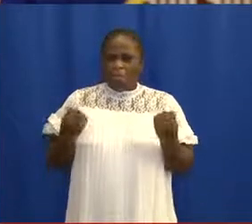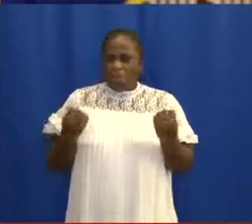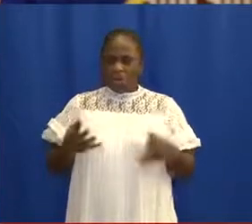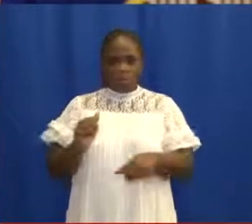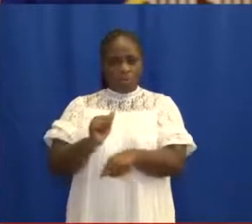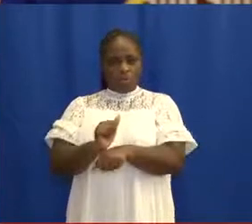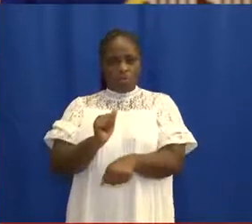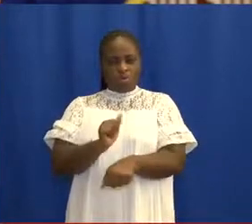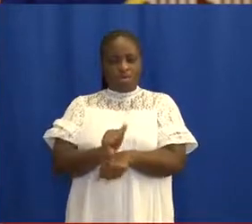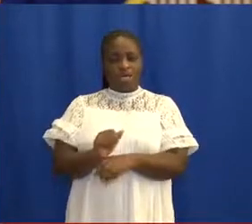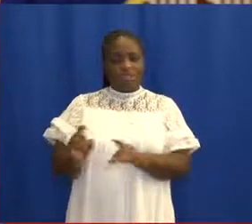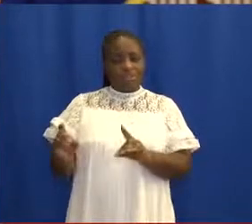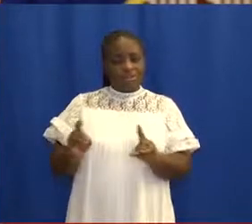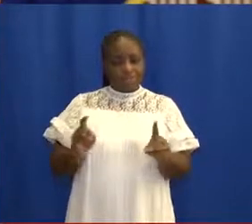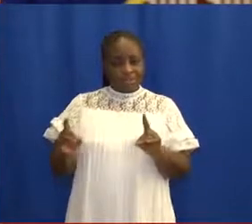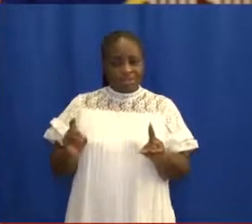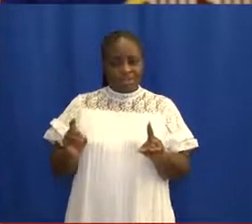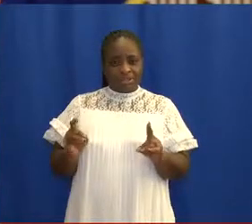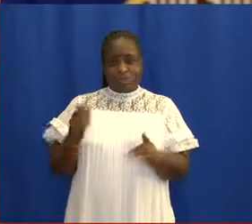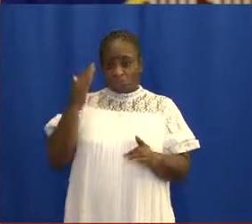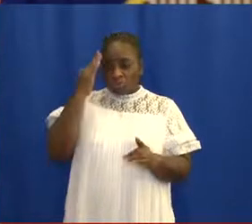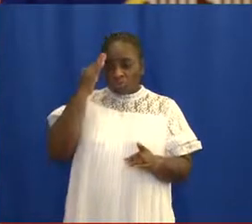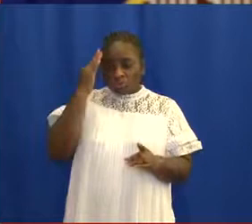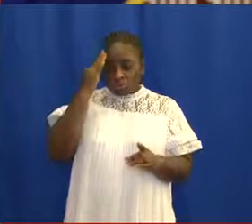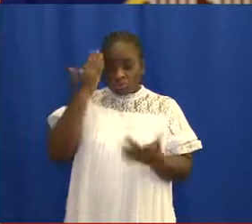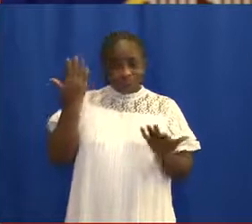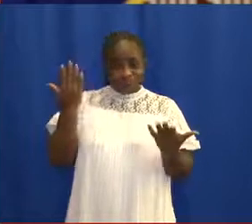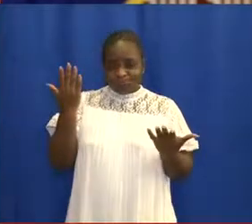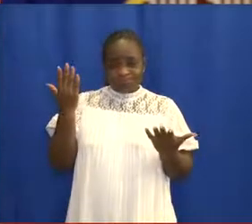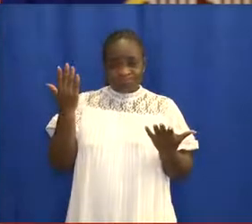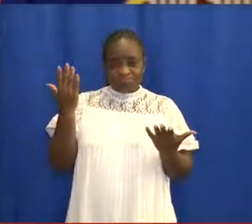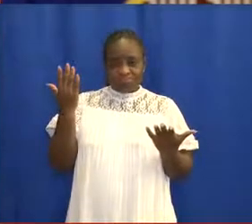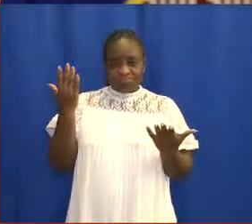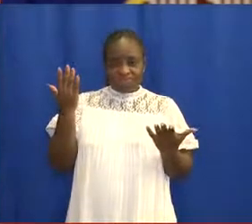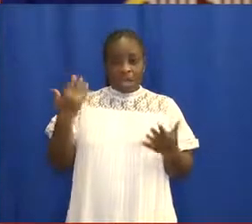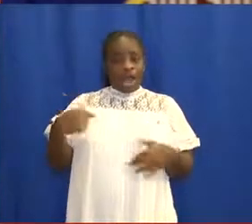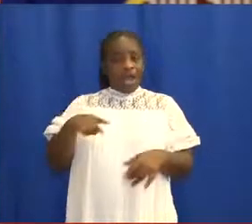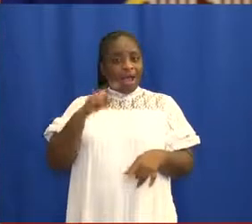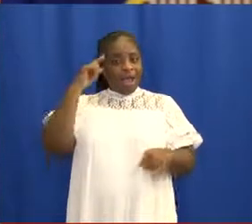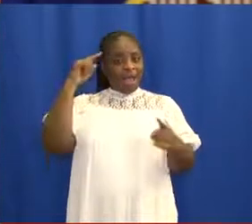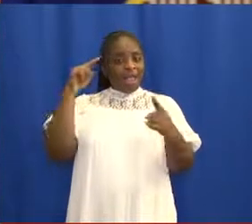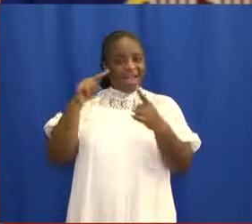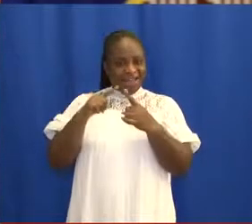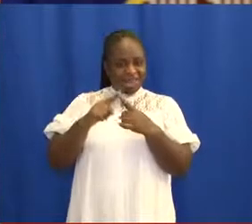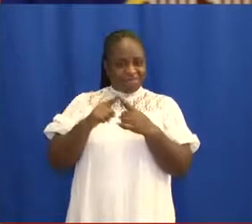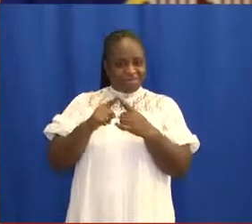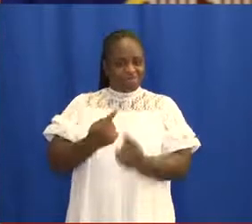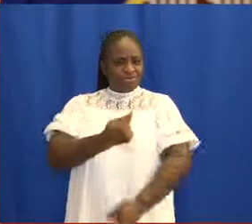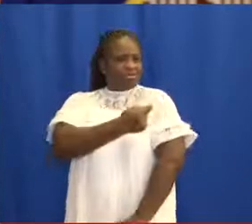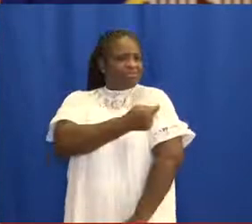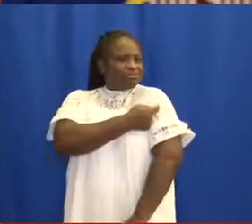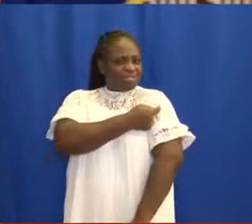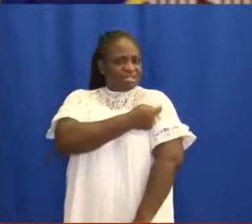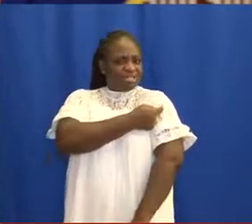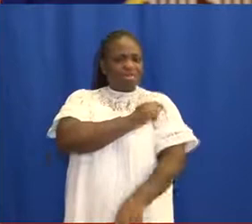a lot of work has been done towards the realization of this. Our aim is to